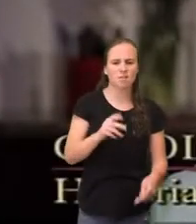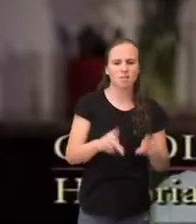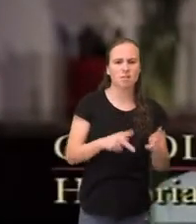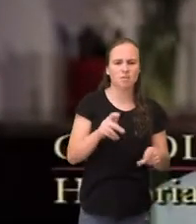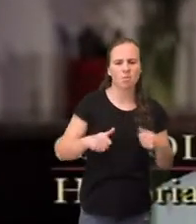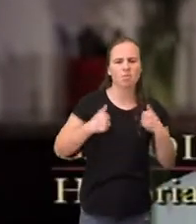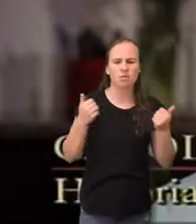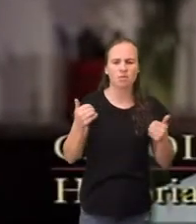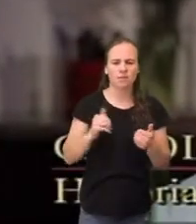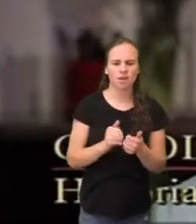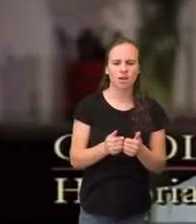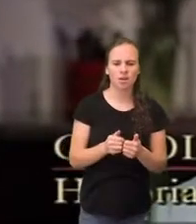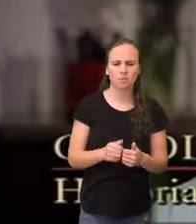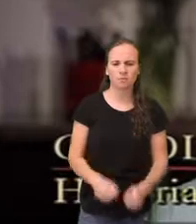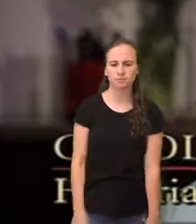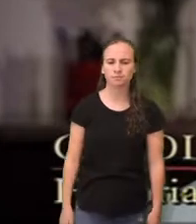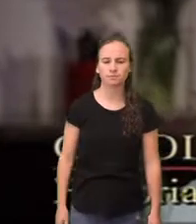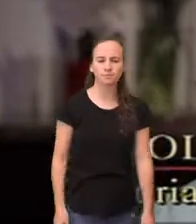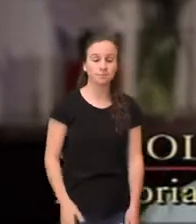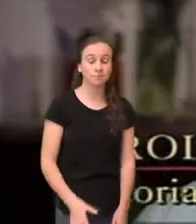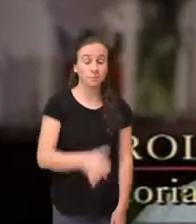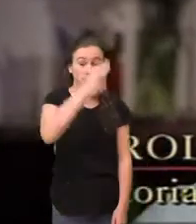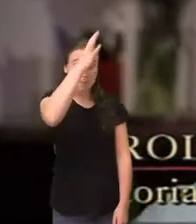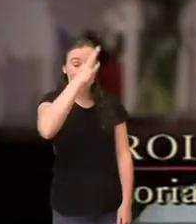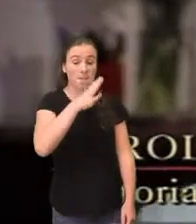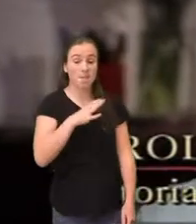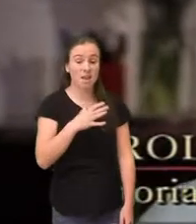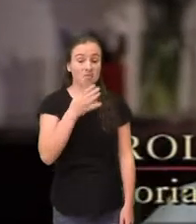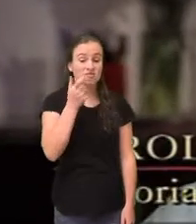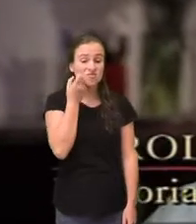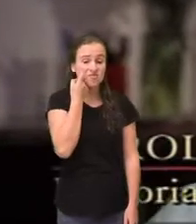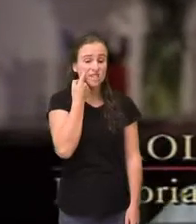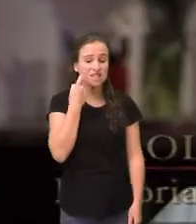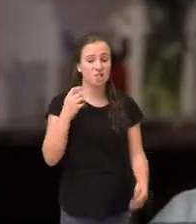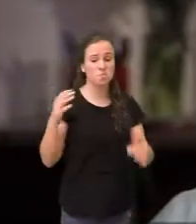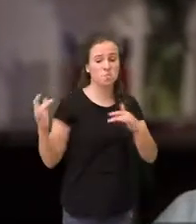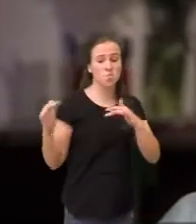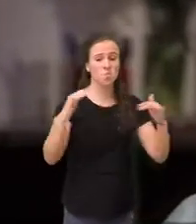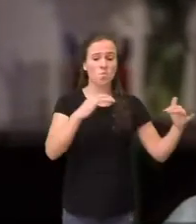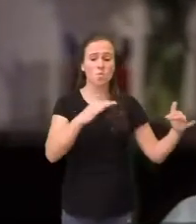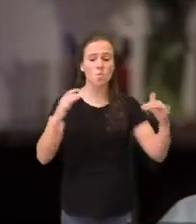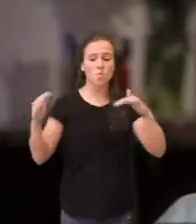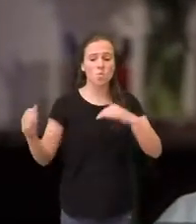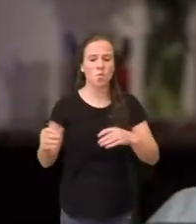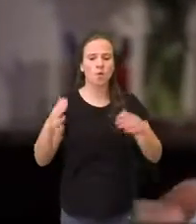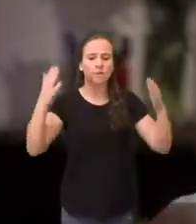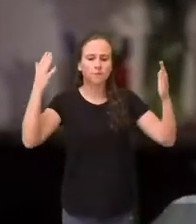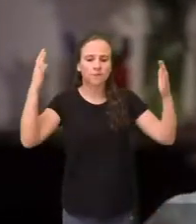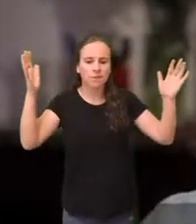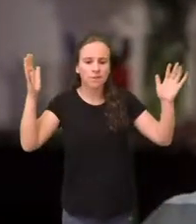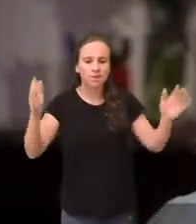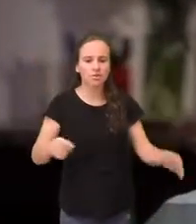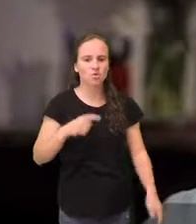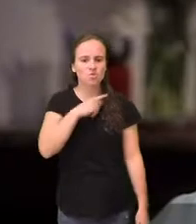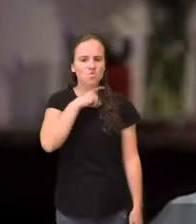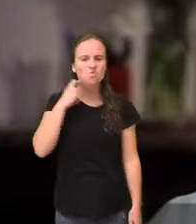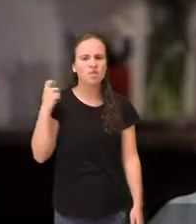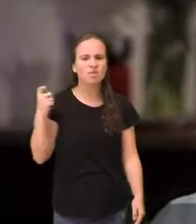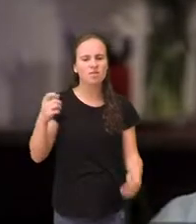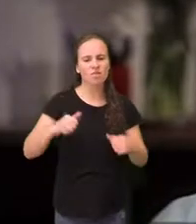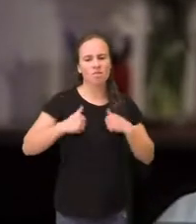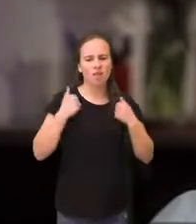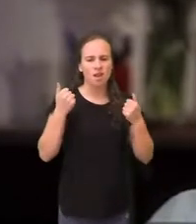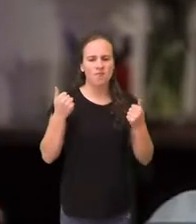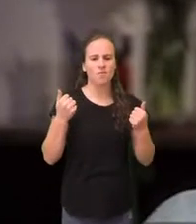just come out of a war. They had risked their lives to fight for no taxation without representation and the power of local